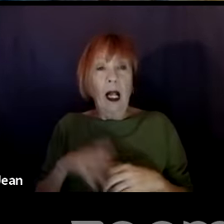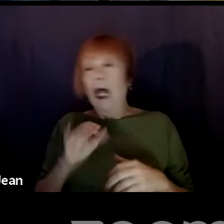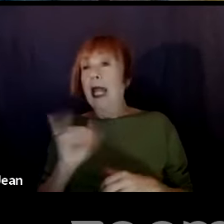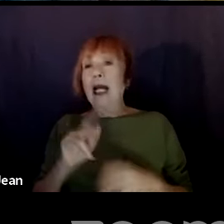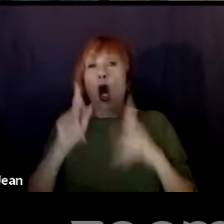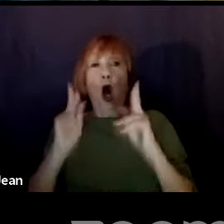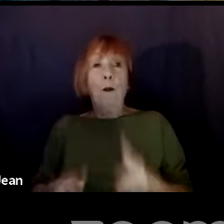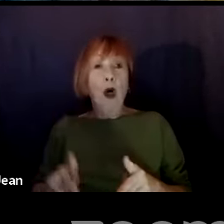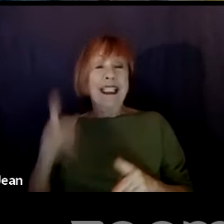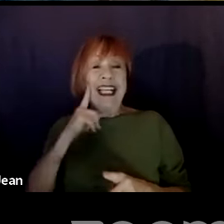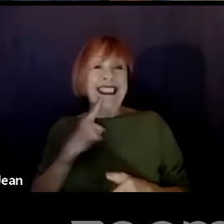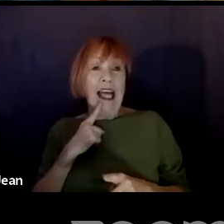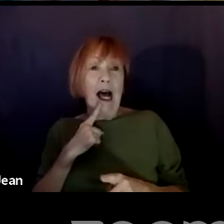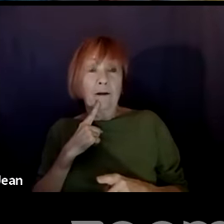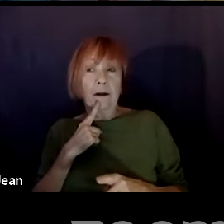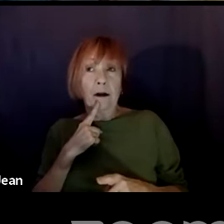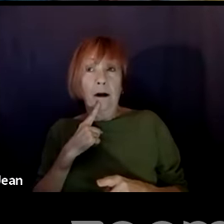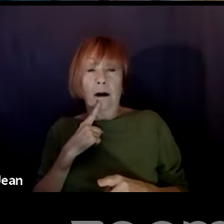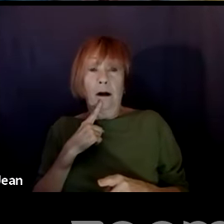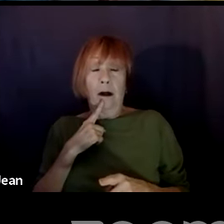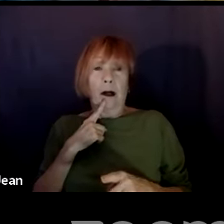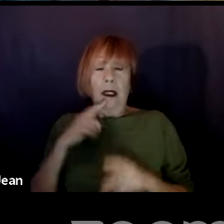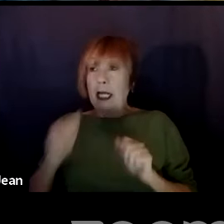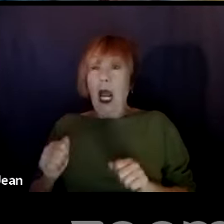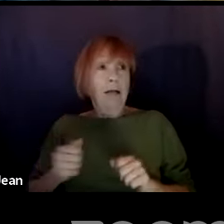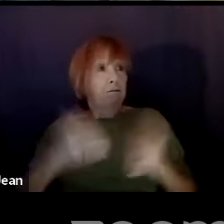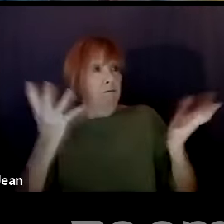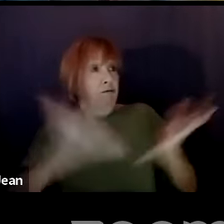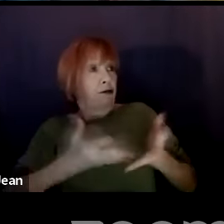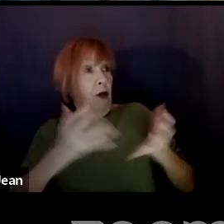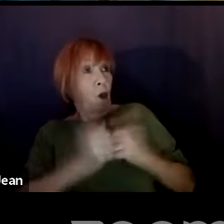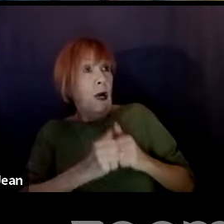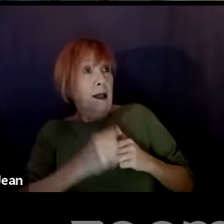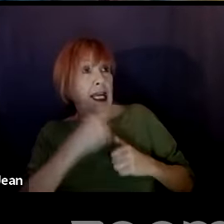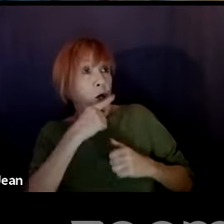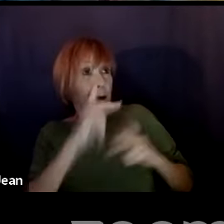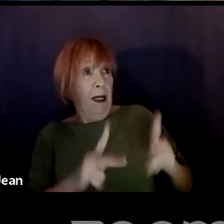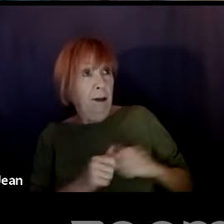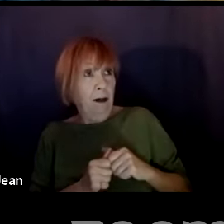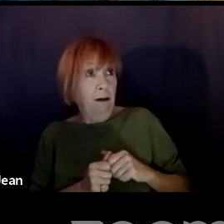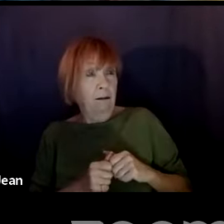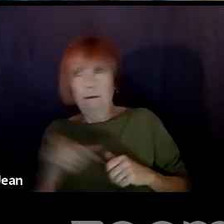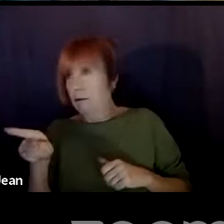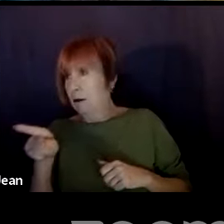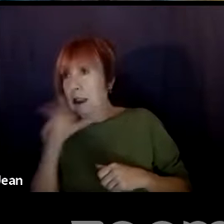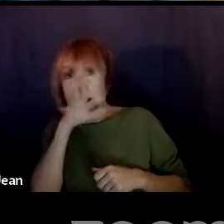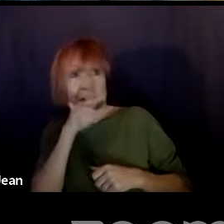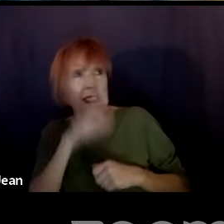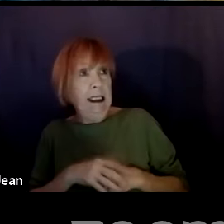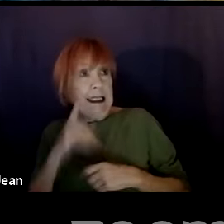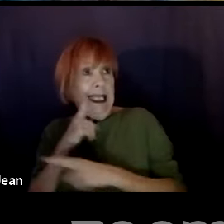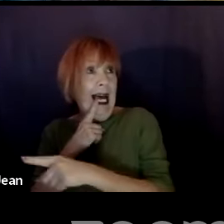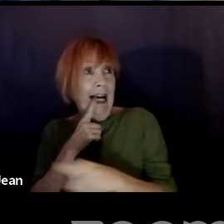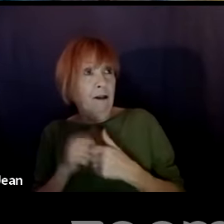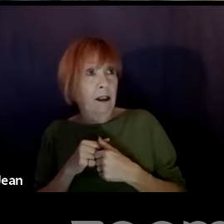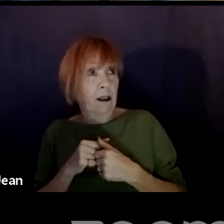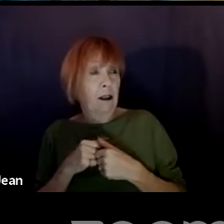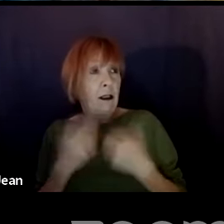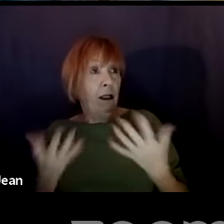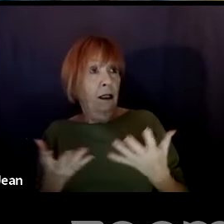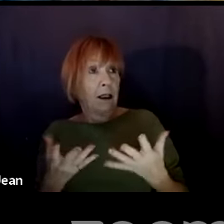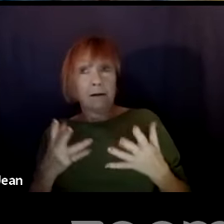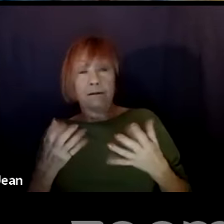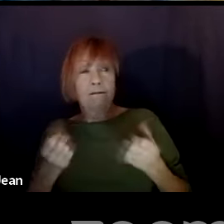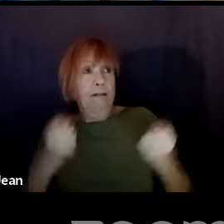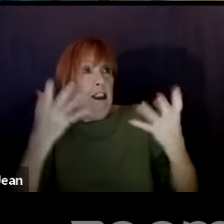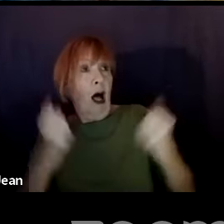on a normal conversation with people that aren't deaf as well. And they can talk and they can move the, they use sign